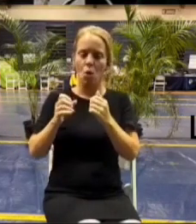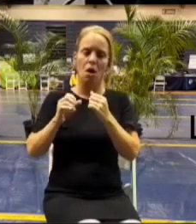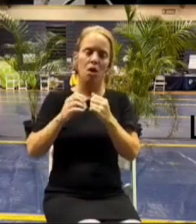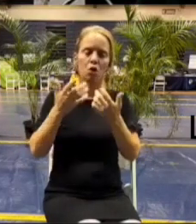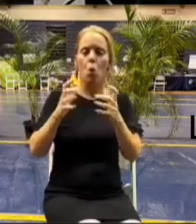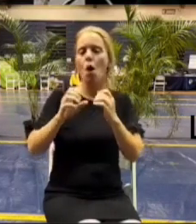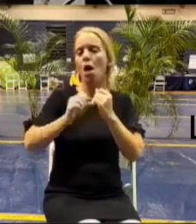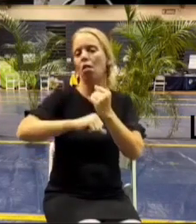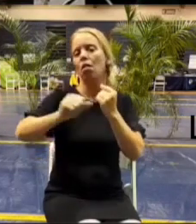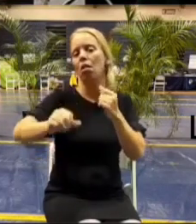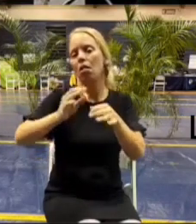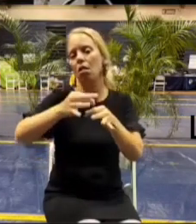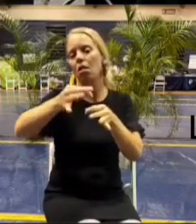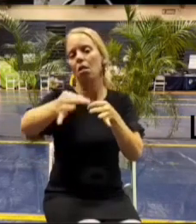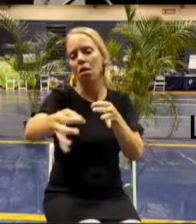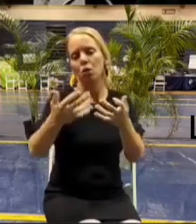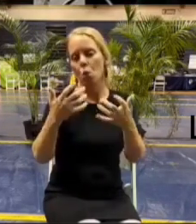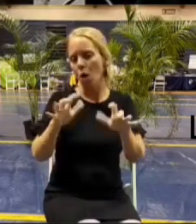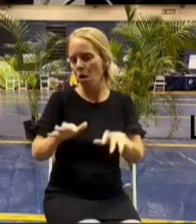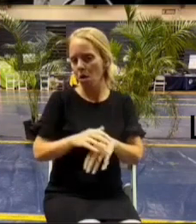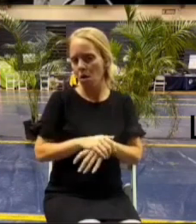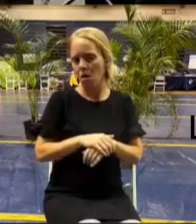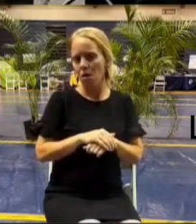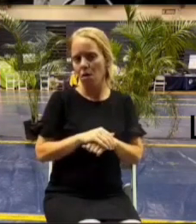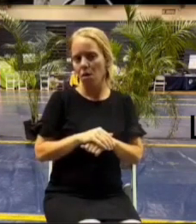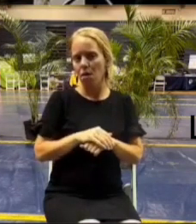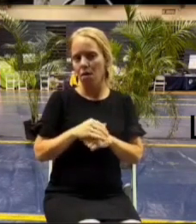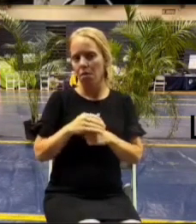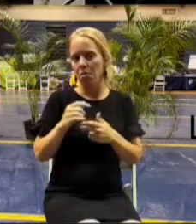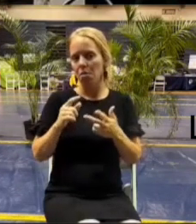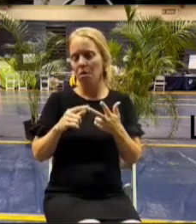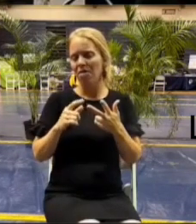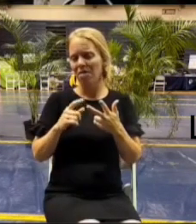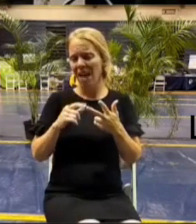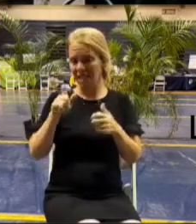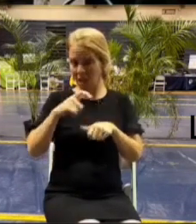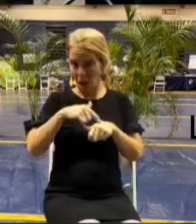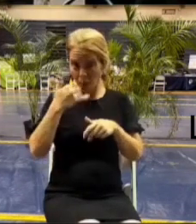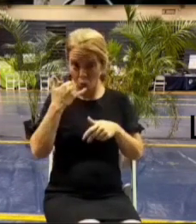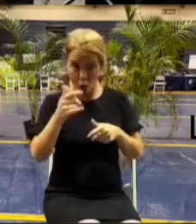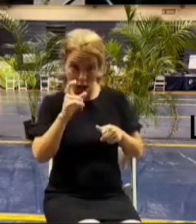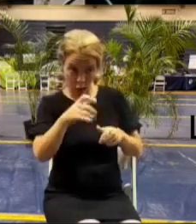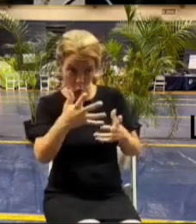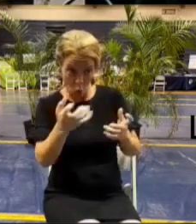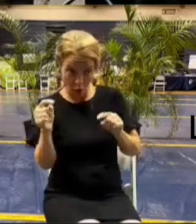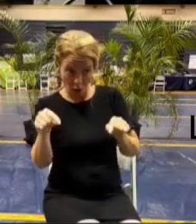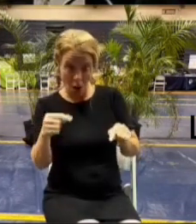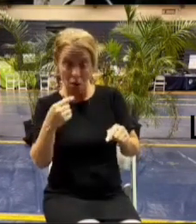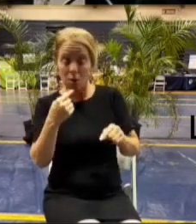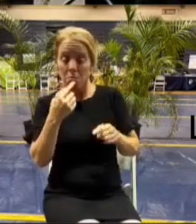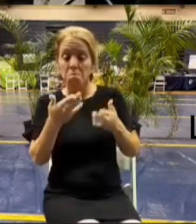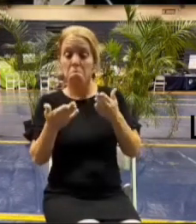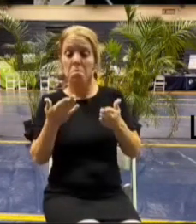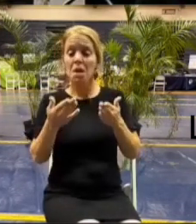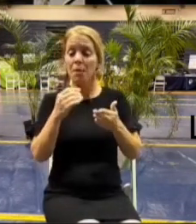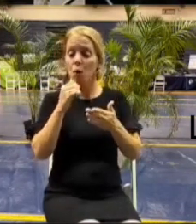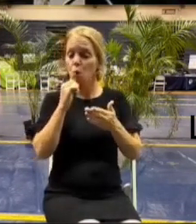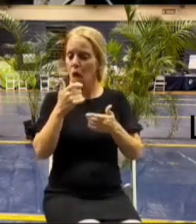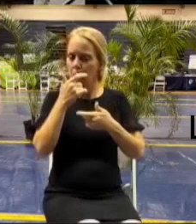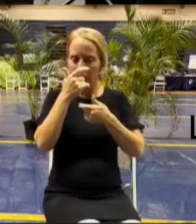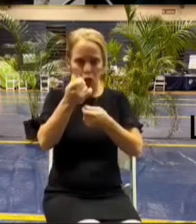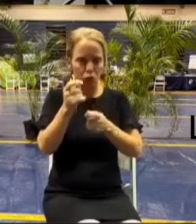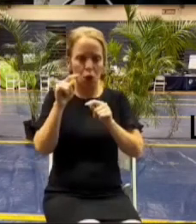this process out too long if you say i i'm not interested in in the property and going through my property